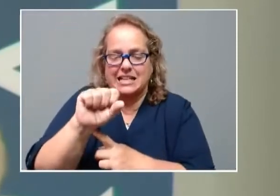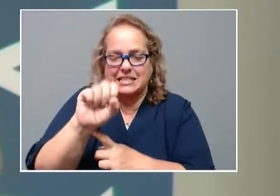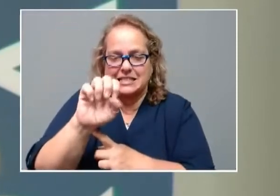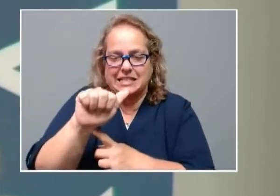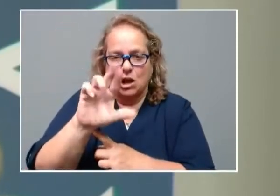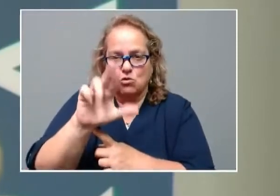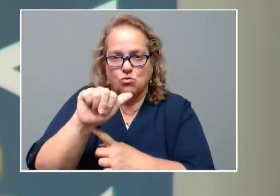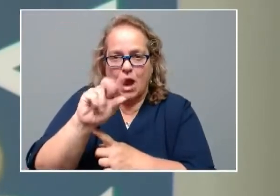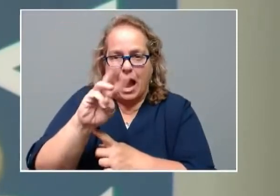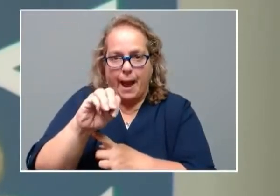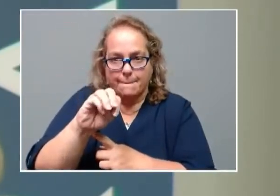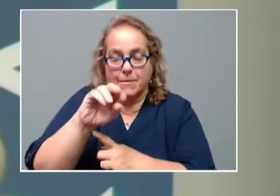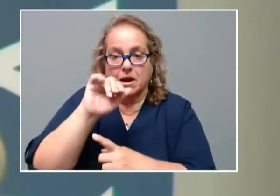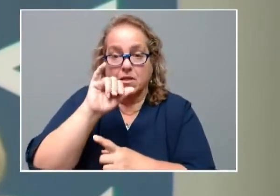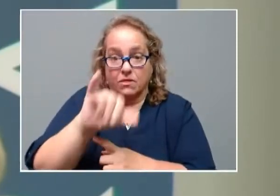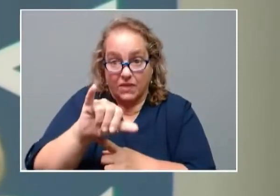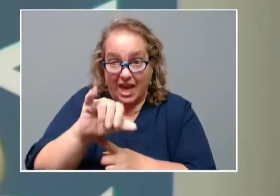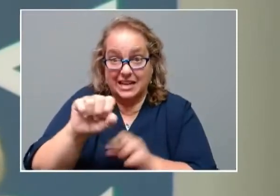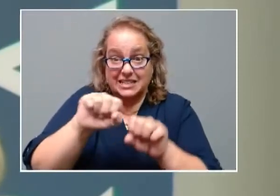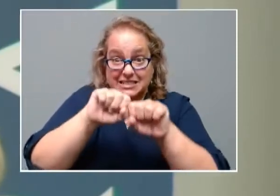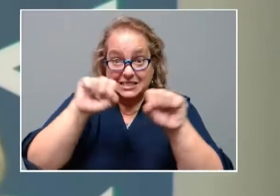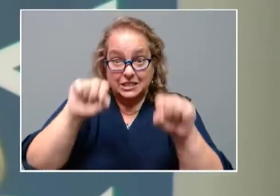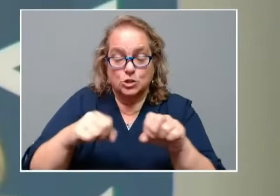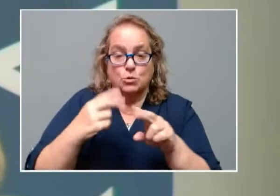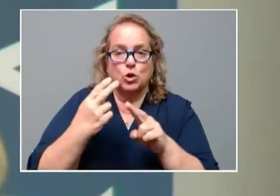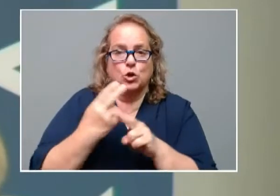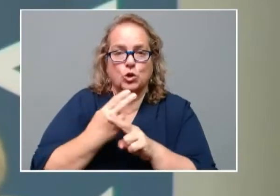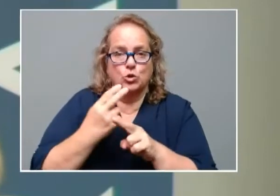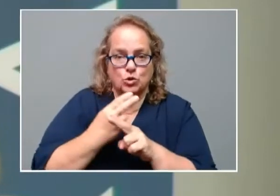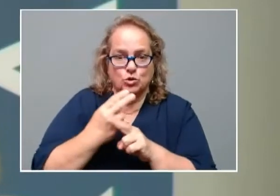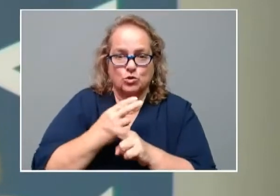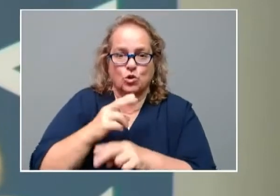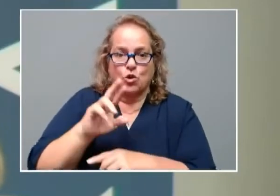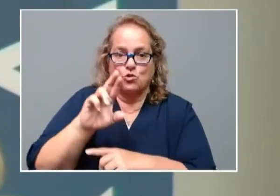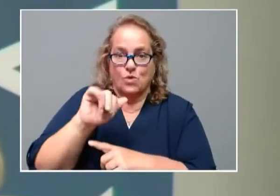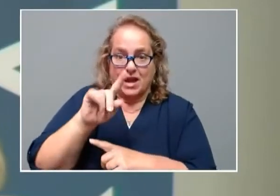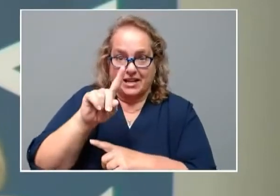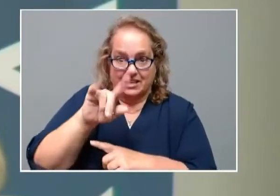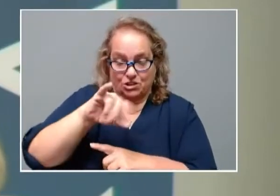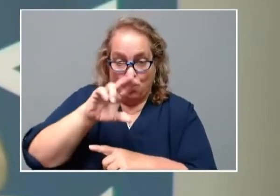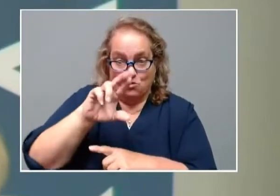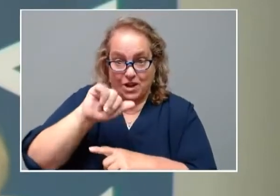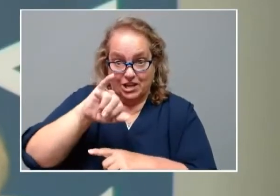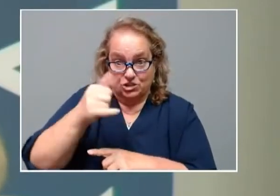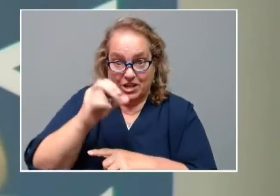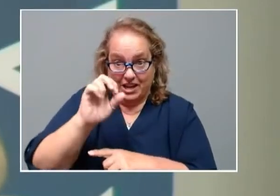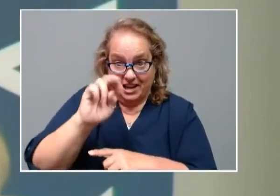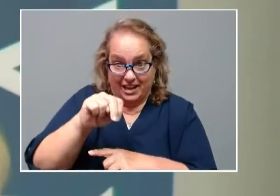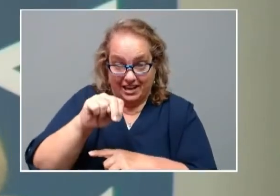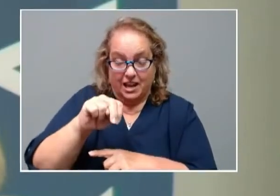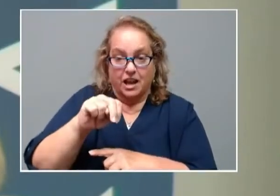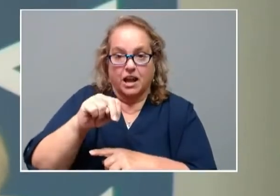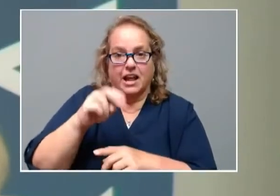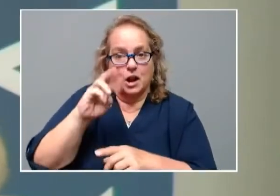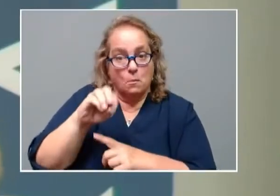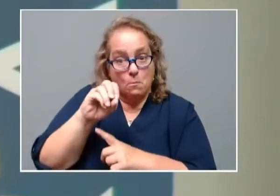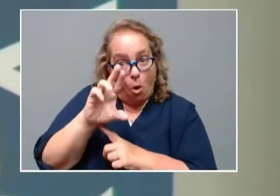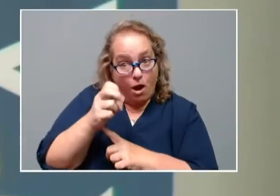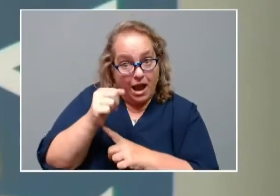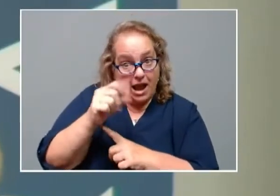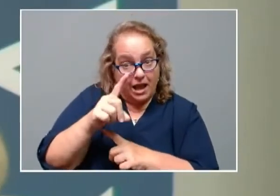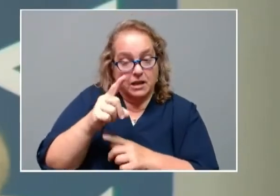system utilizes radios built by Ragent in Moorhead. And that system successfully